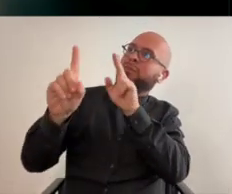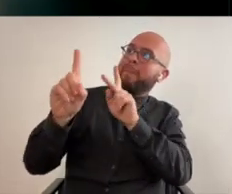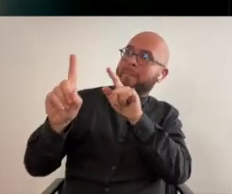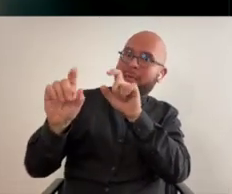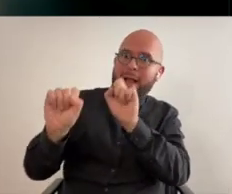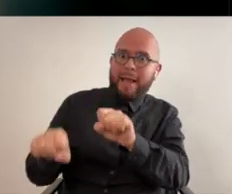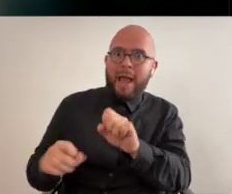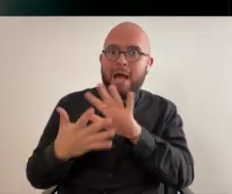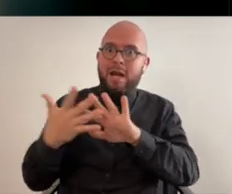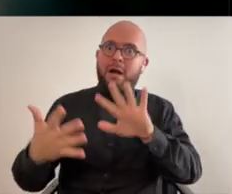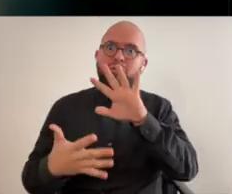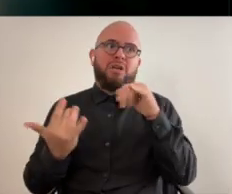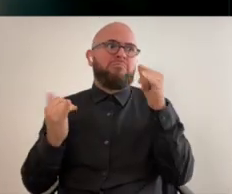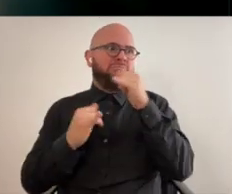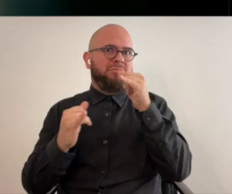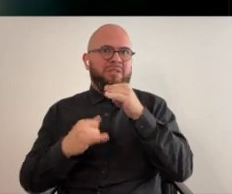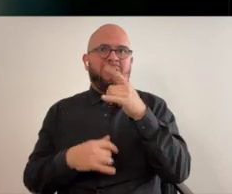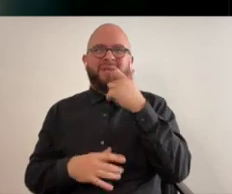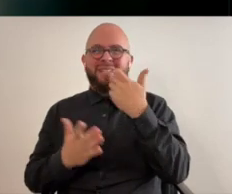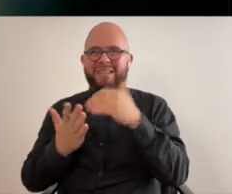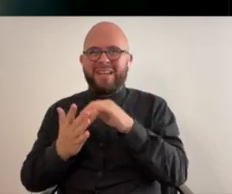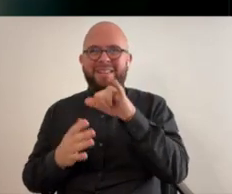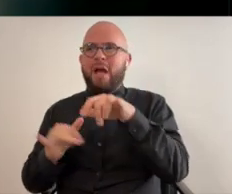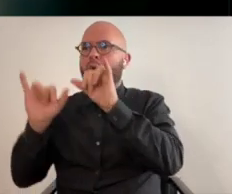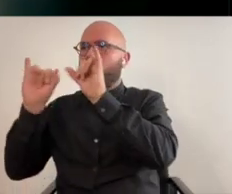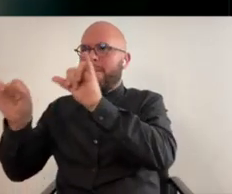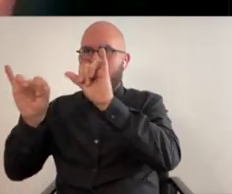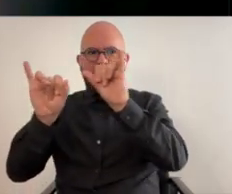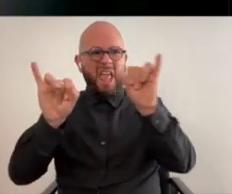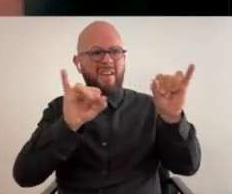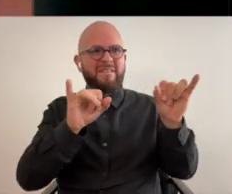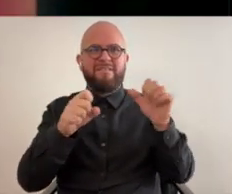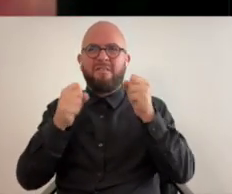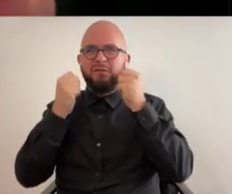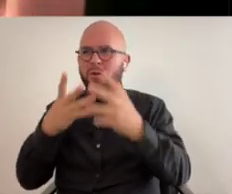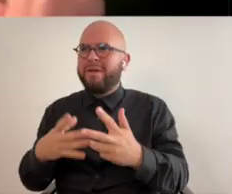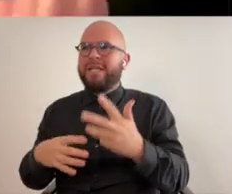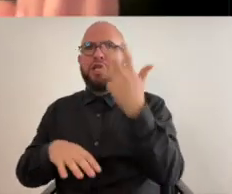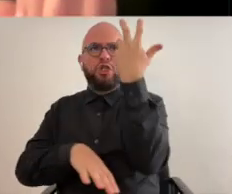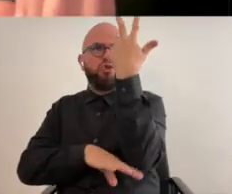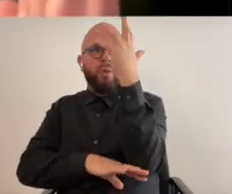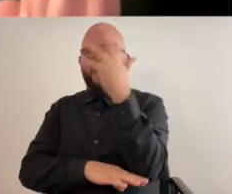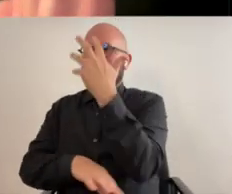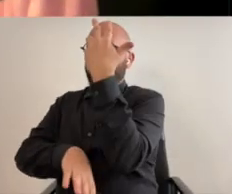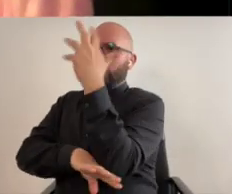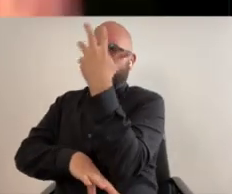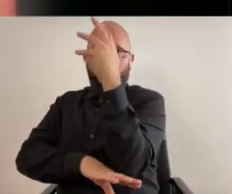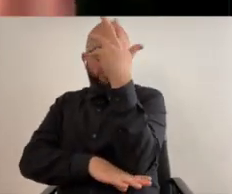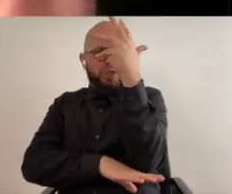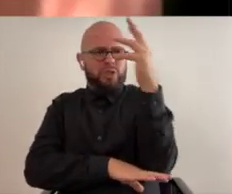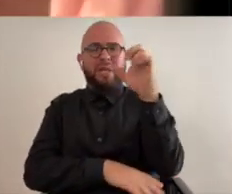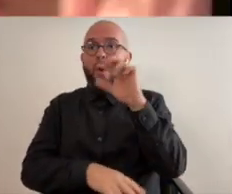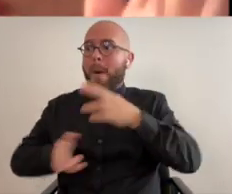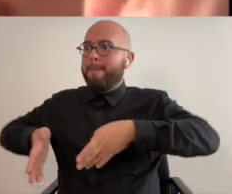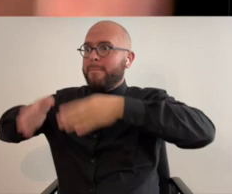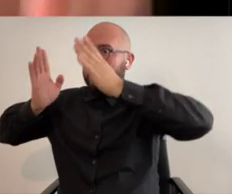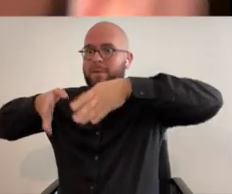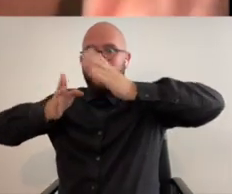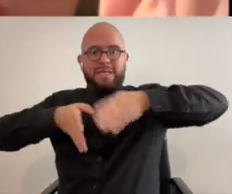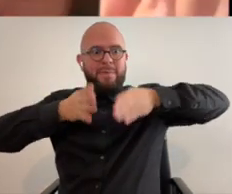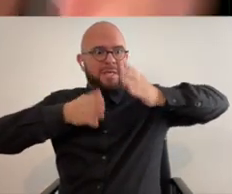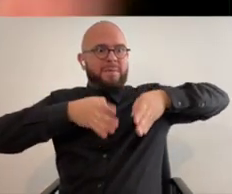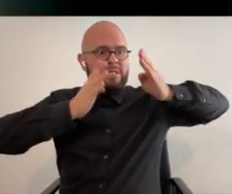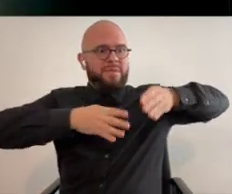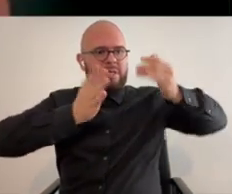art and i really admire people who can do that because there's something about like the repetitiveness of large amounts of trees or